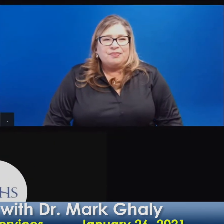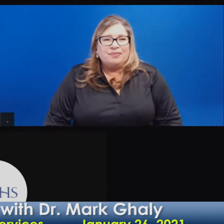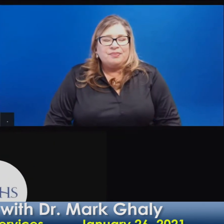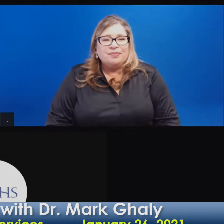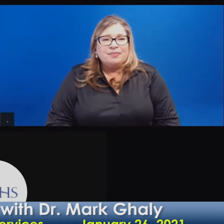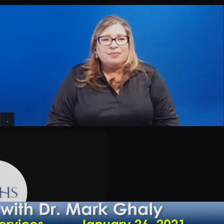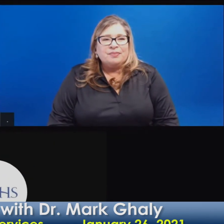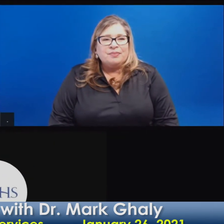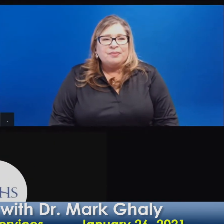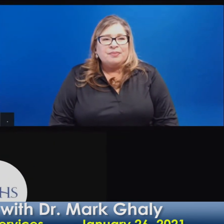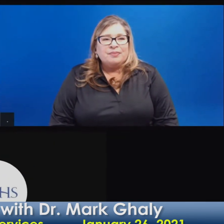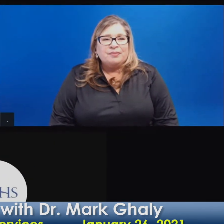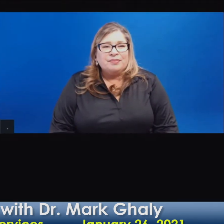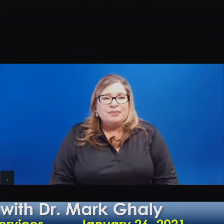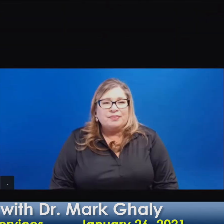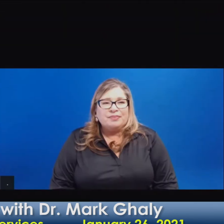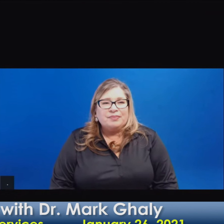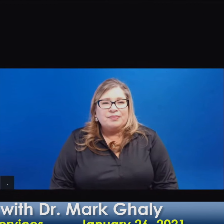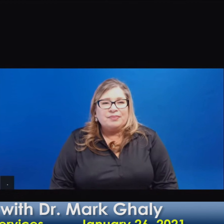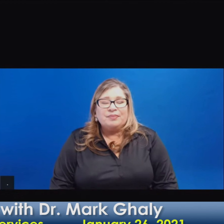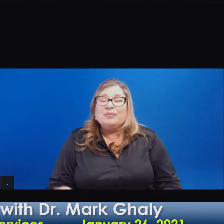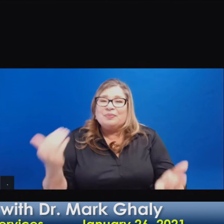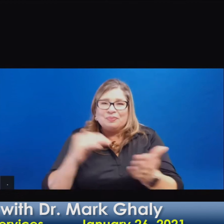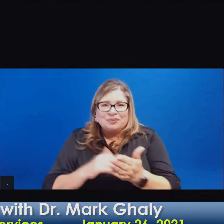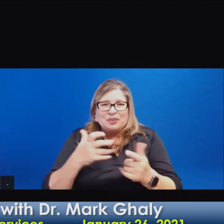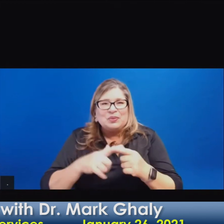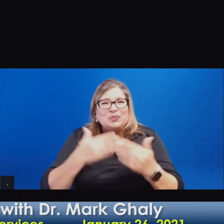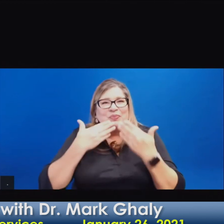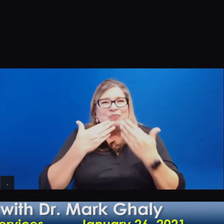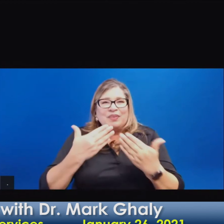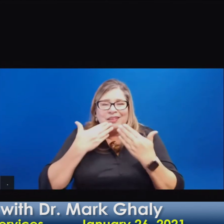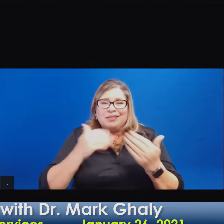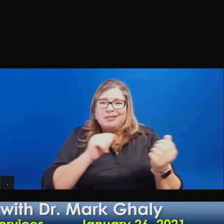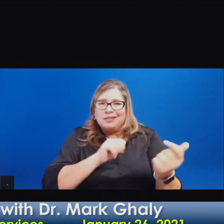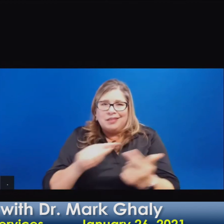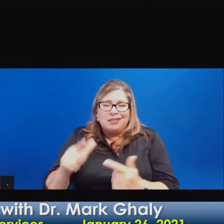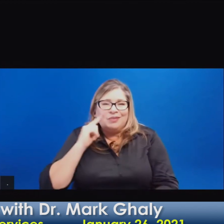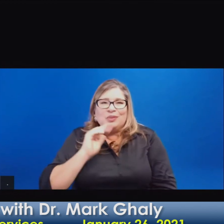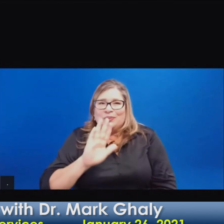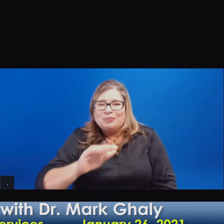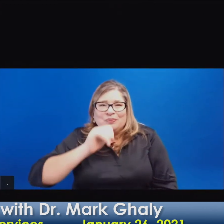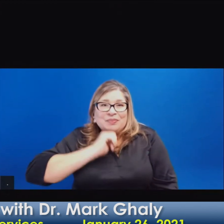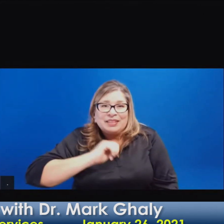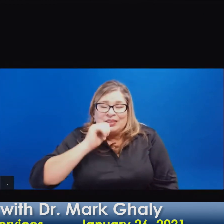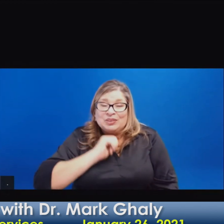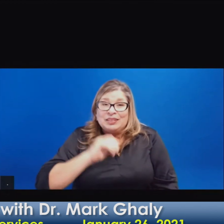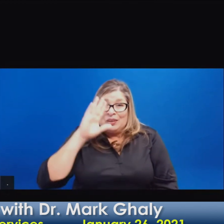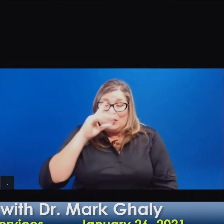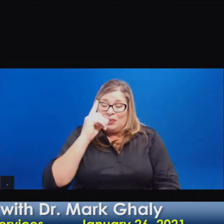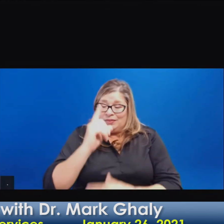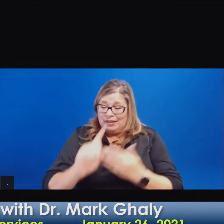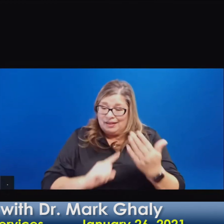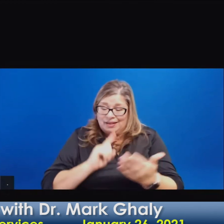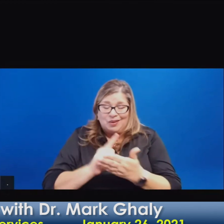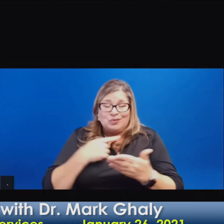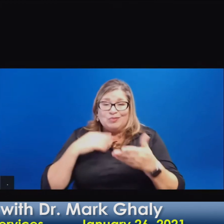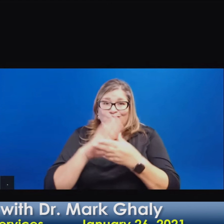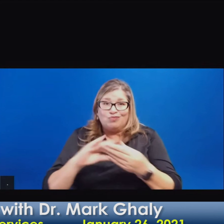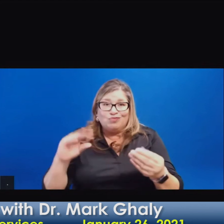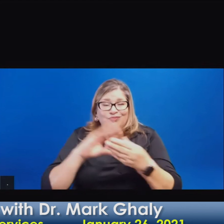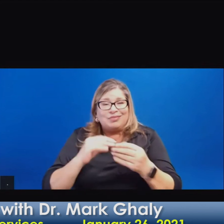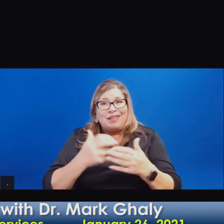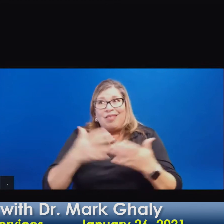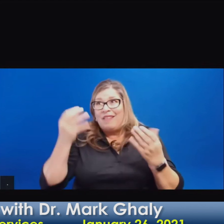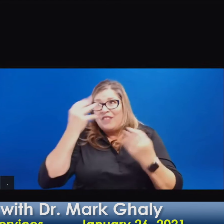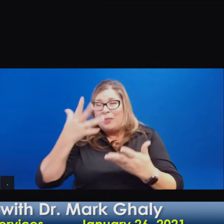So, uh, again, I want to just thank everyone for their patience over an hour, a lot of information today, hopefully